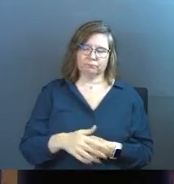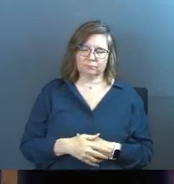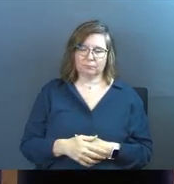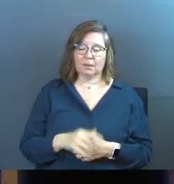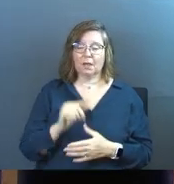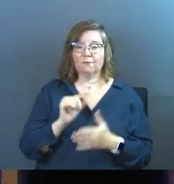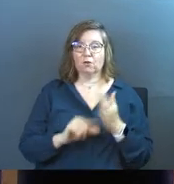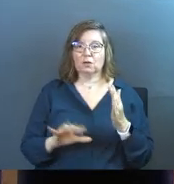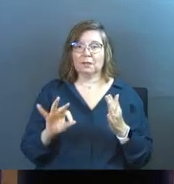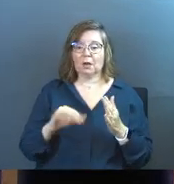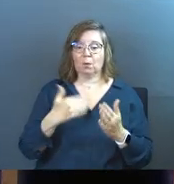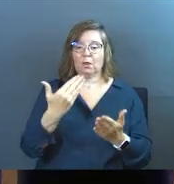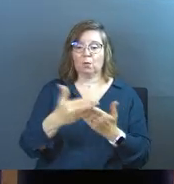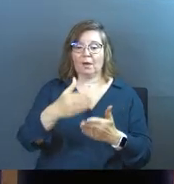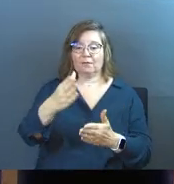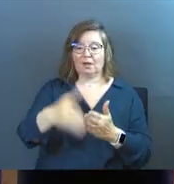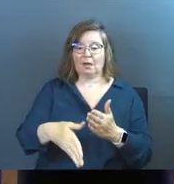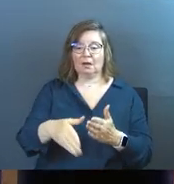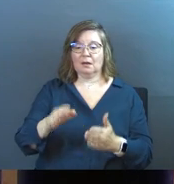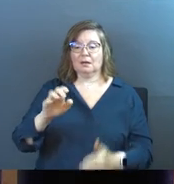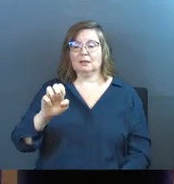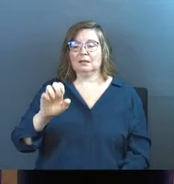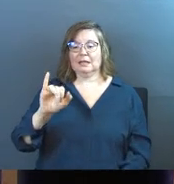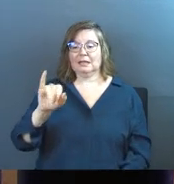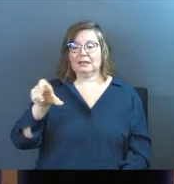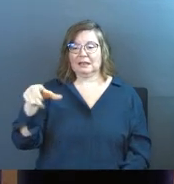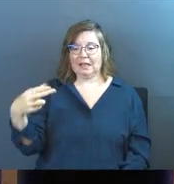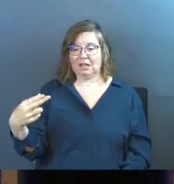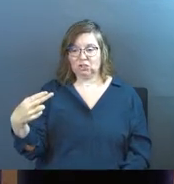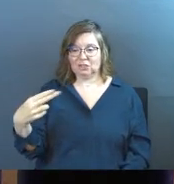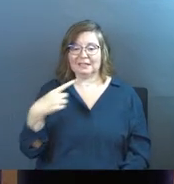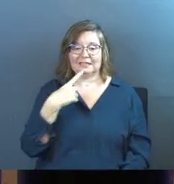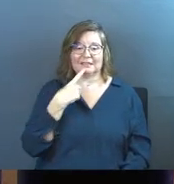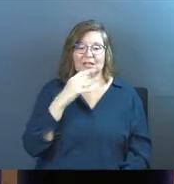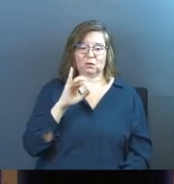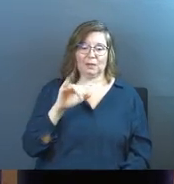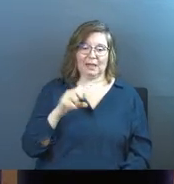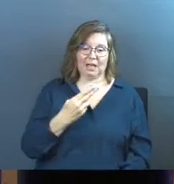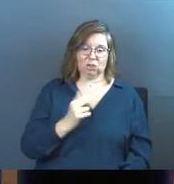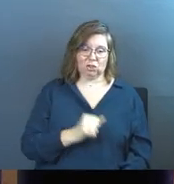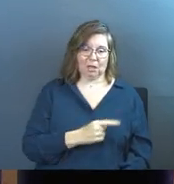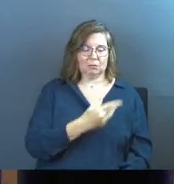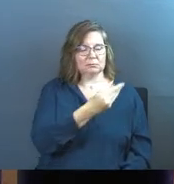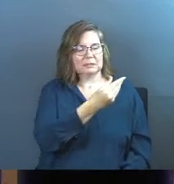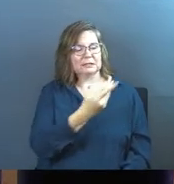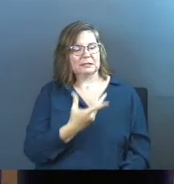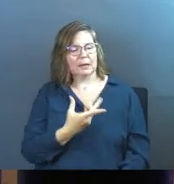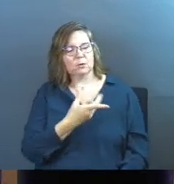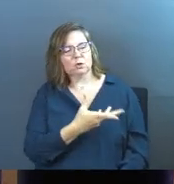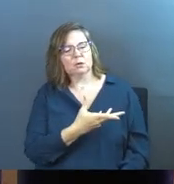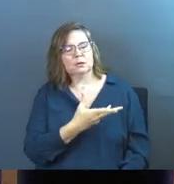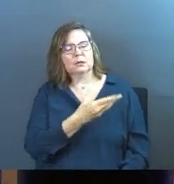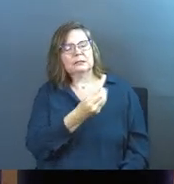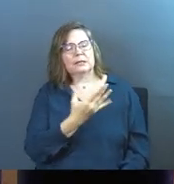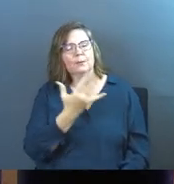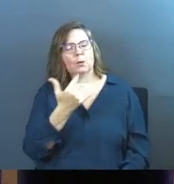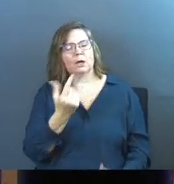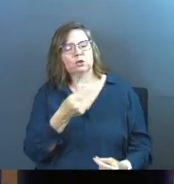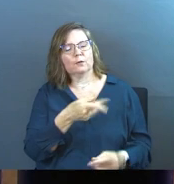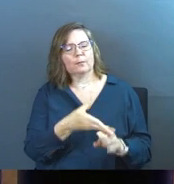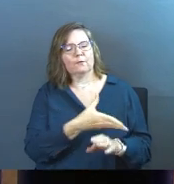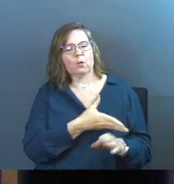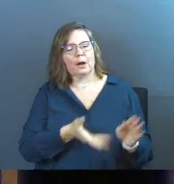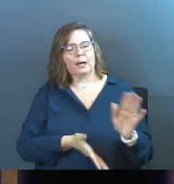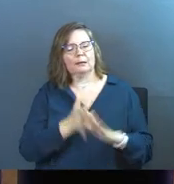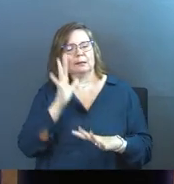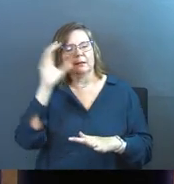And verse nine, when they came to the other side, Elijah said to Elisha, tell me what you want. Tell me what I can do for you